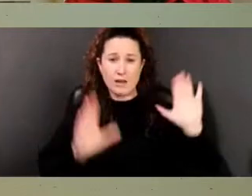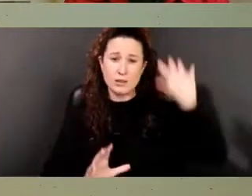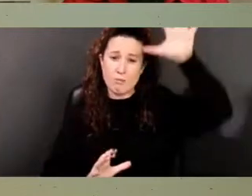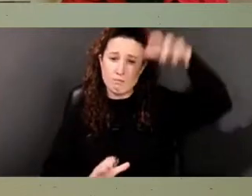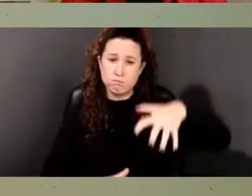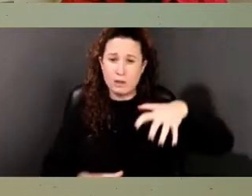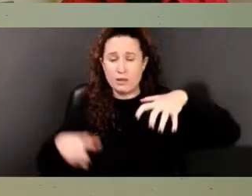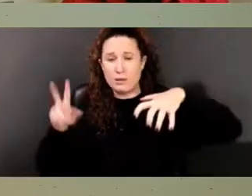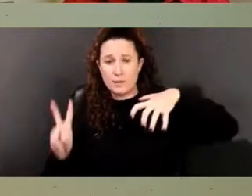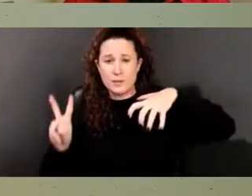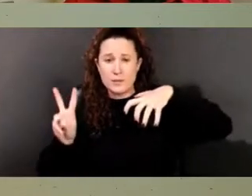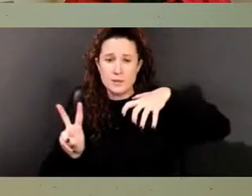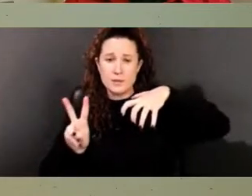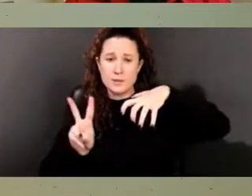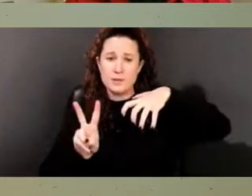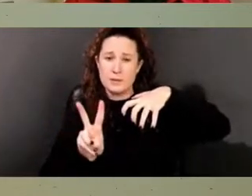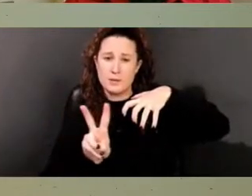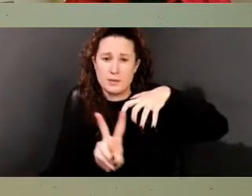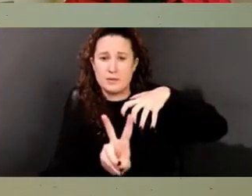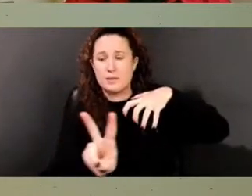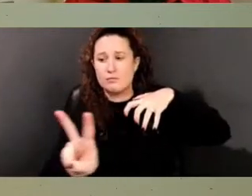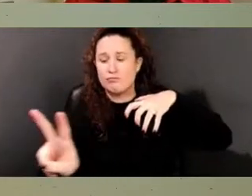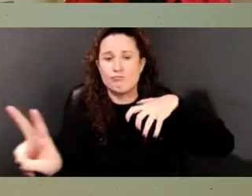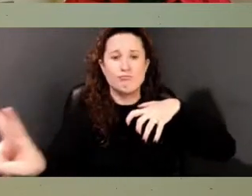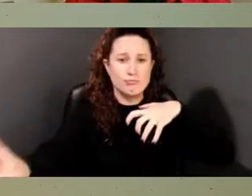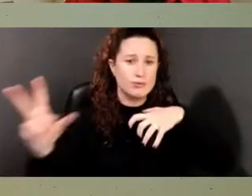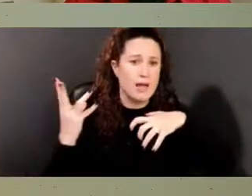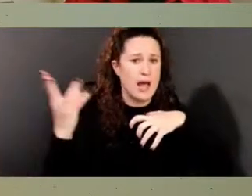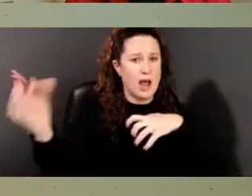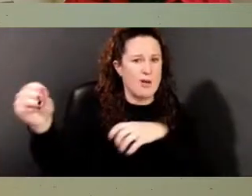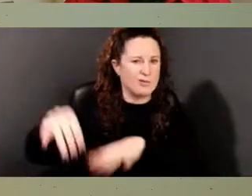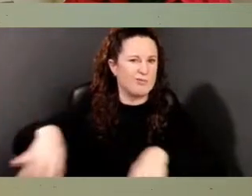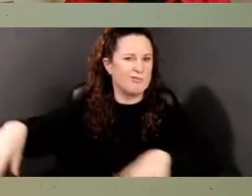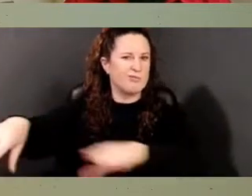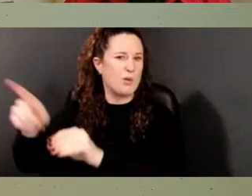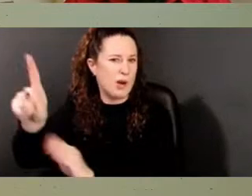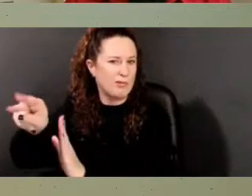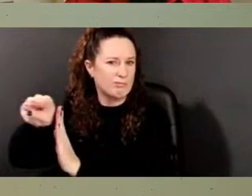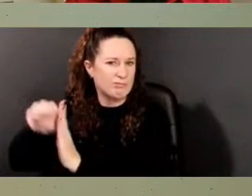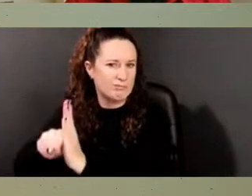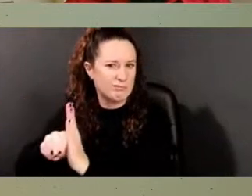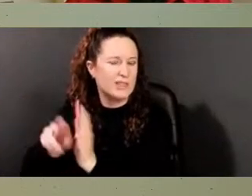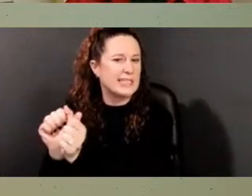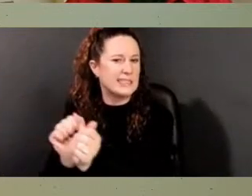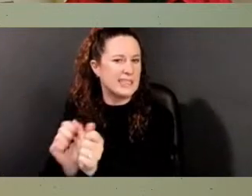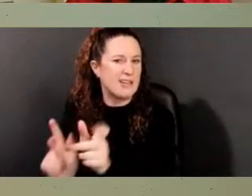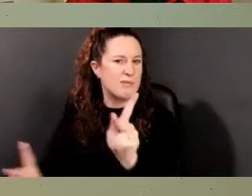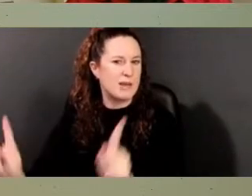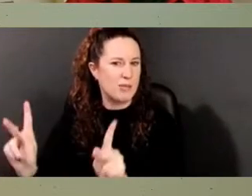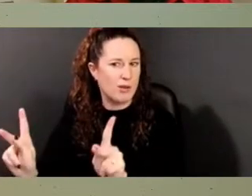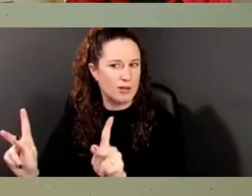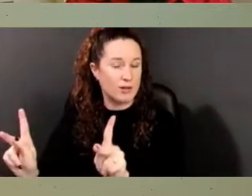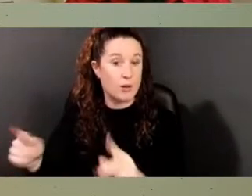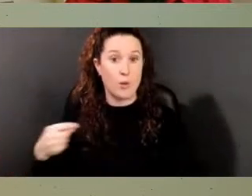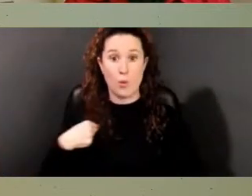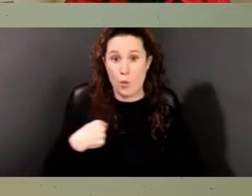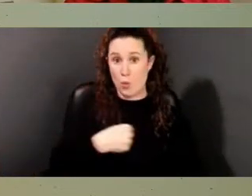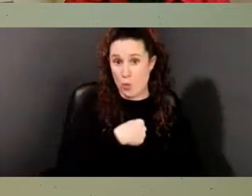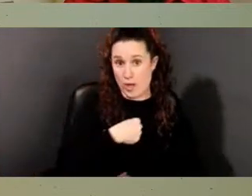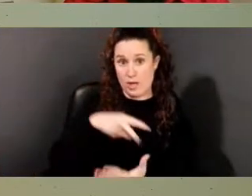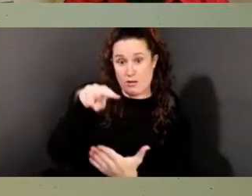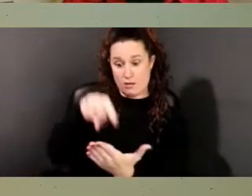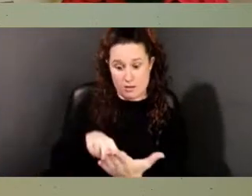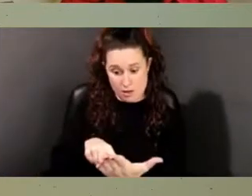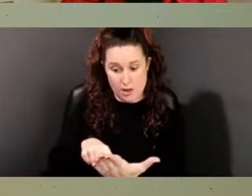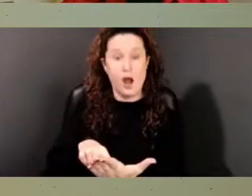to the internment of the enslaved individuals. With those words, we in the division knew that